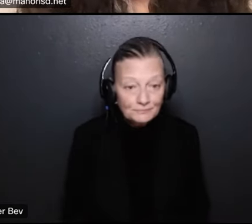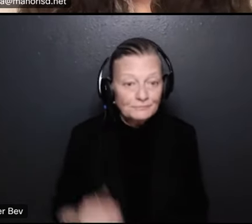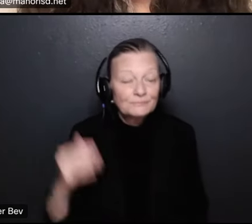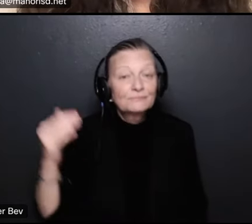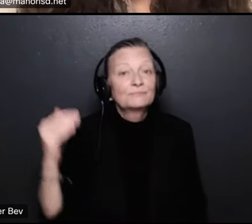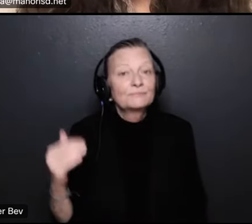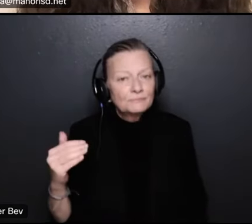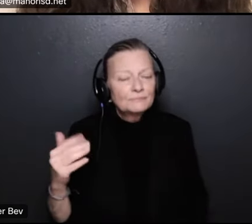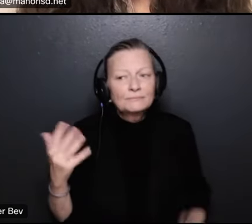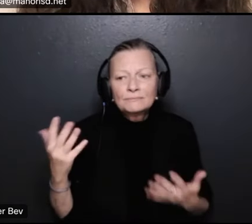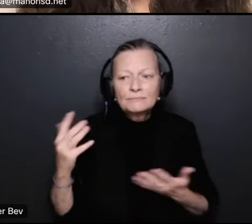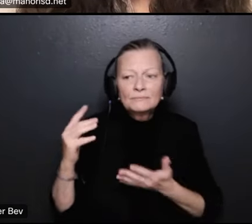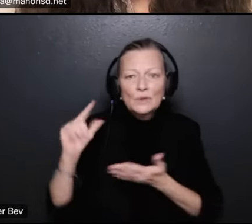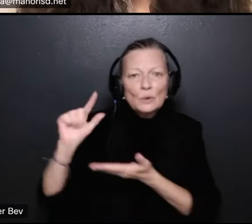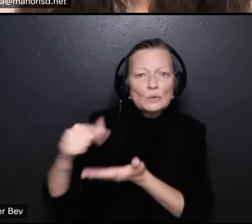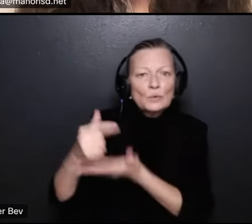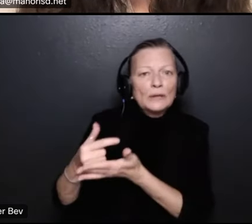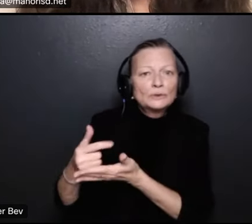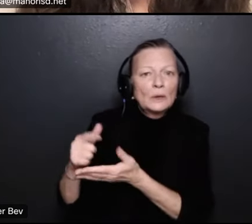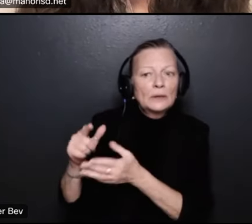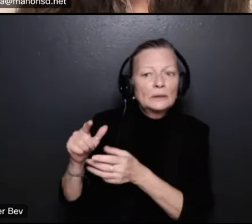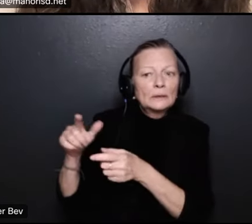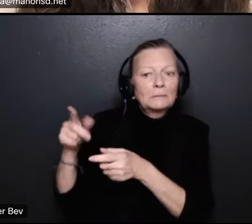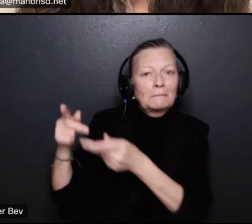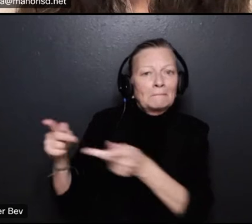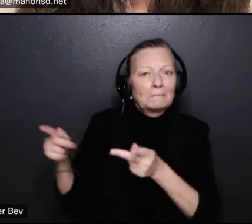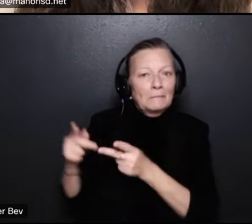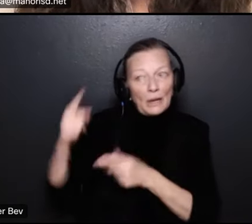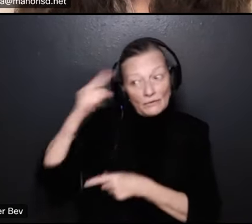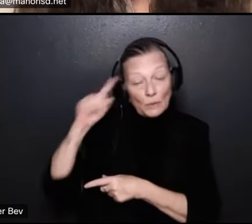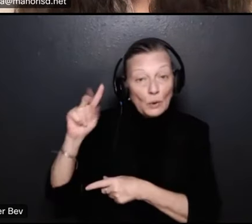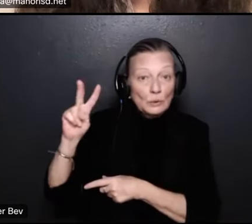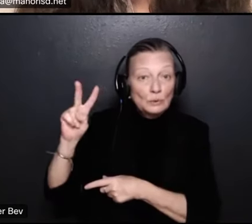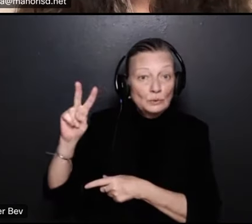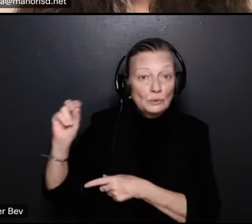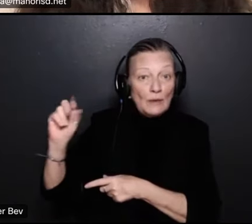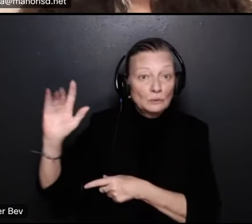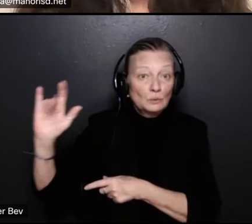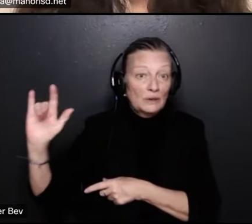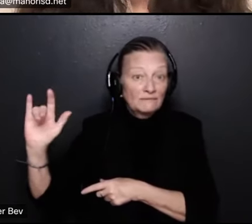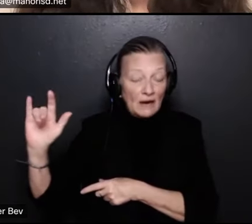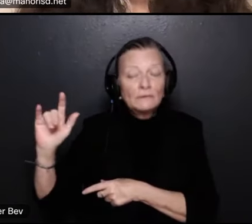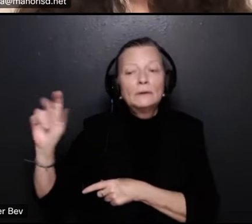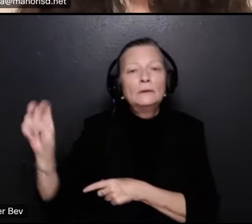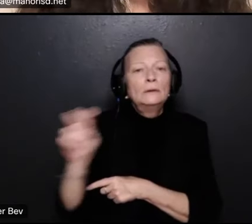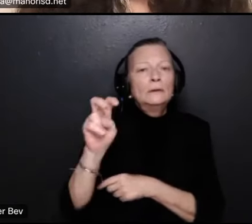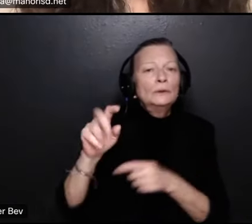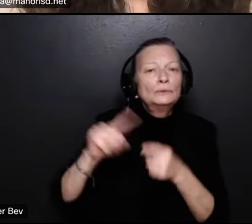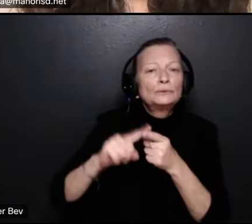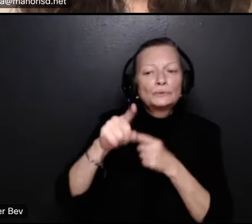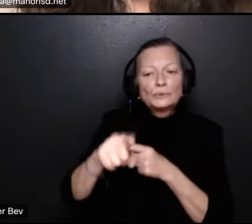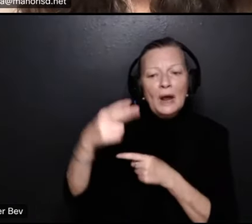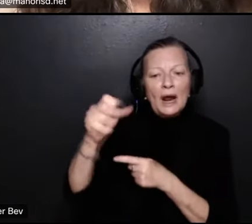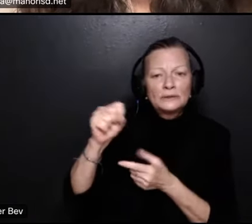is what about changing the graduation location for the 2025 graduation class to the high school stadiums instead of shoreline church